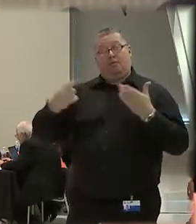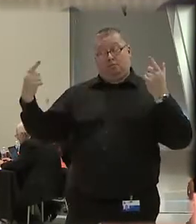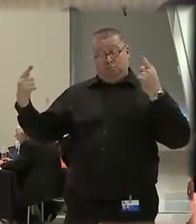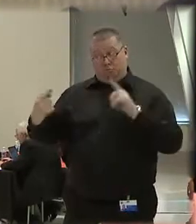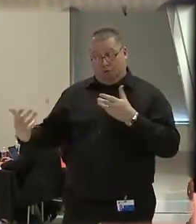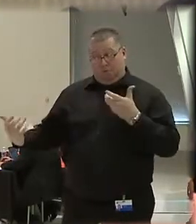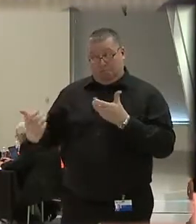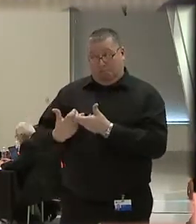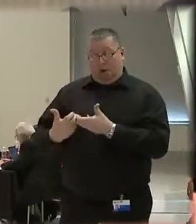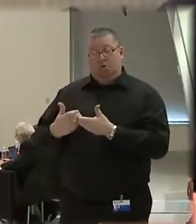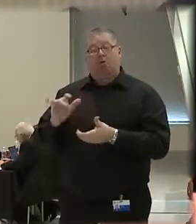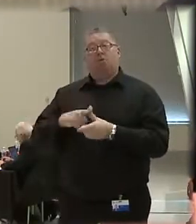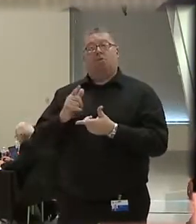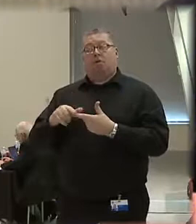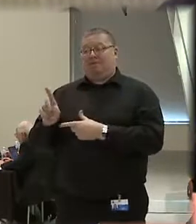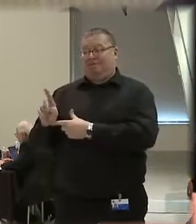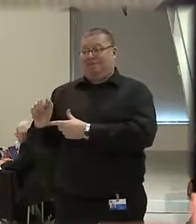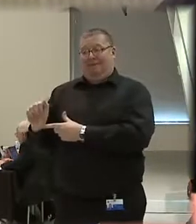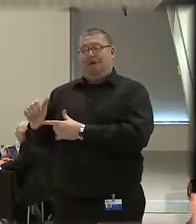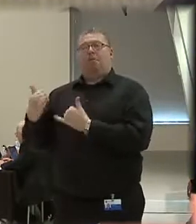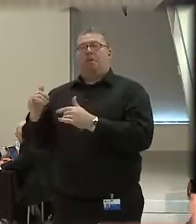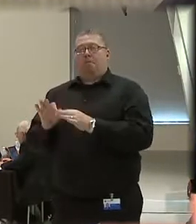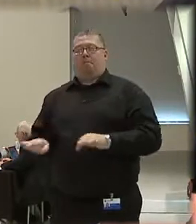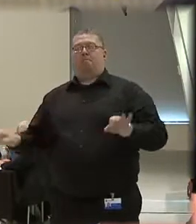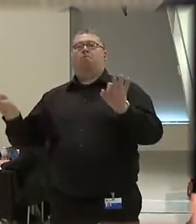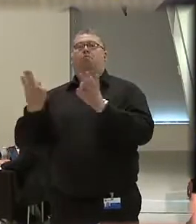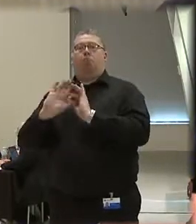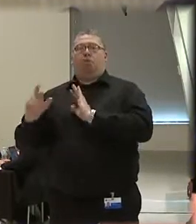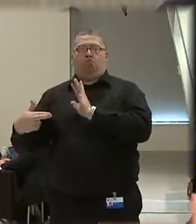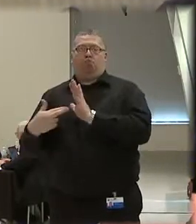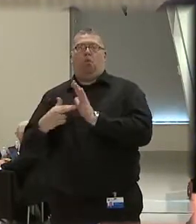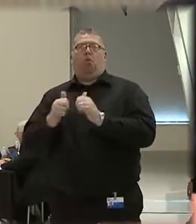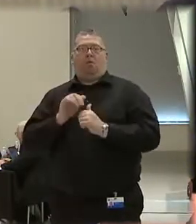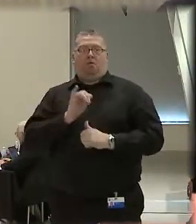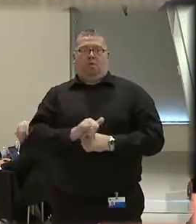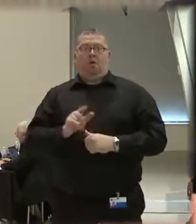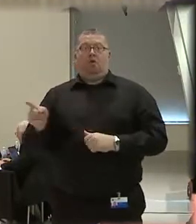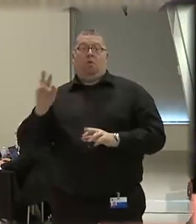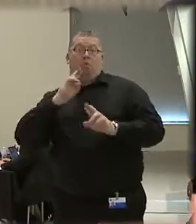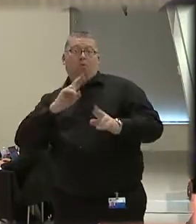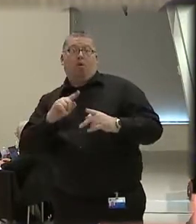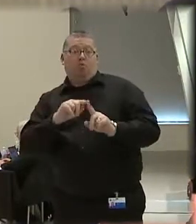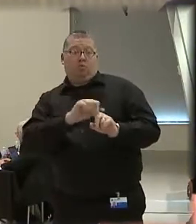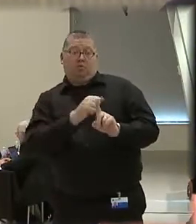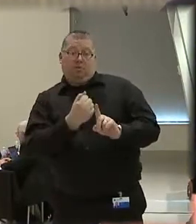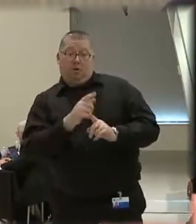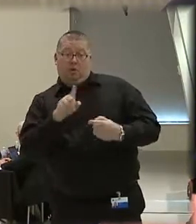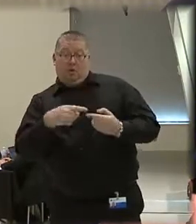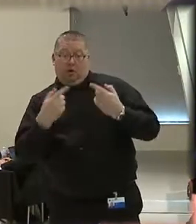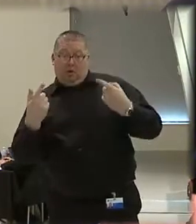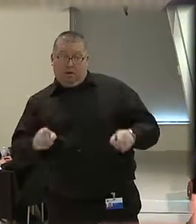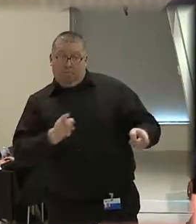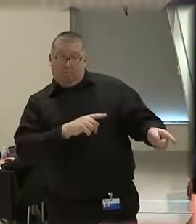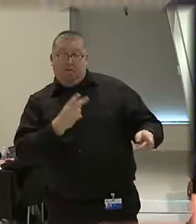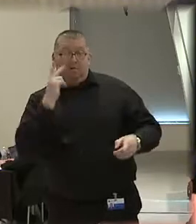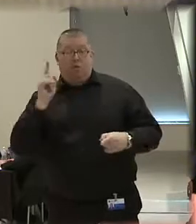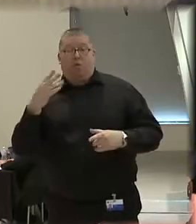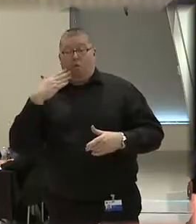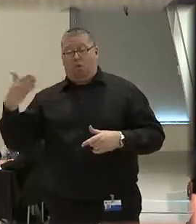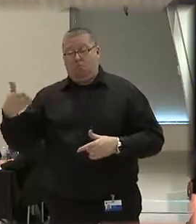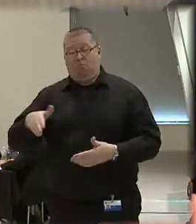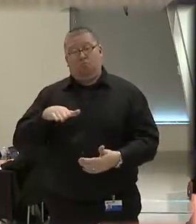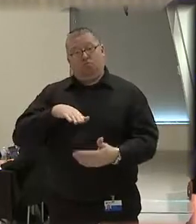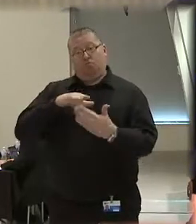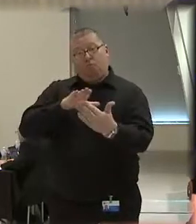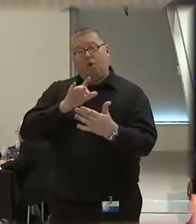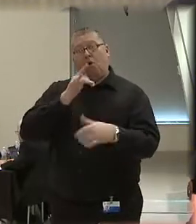To this end, the district attorney plays an important and active role. They respond to the scene during the initial incident and are also present during